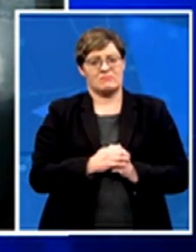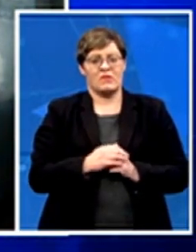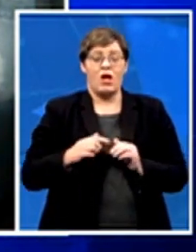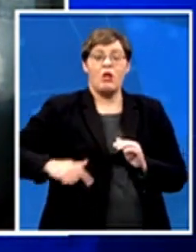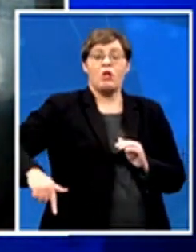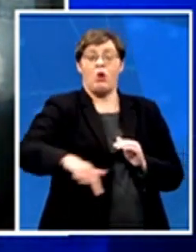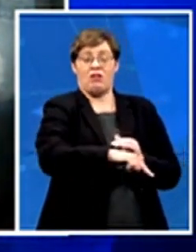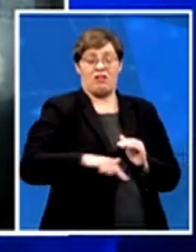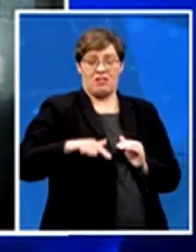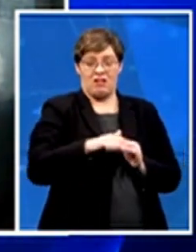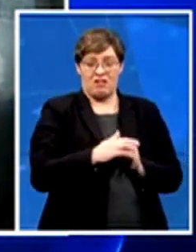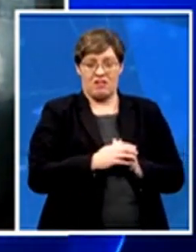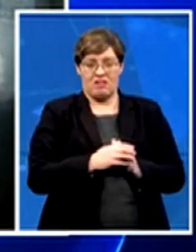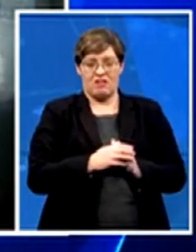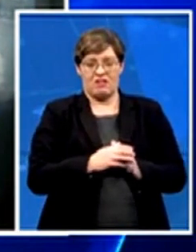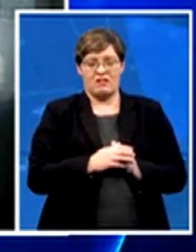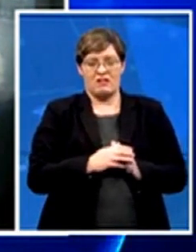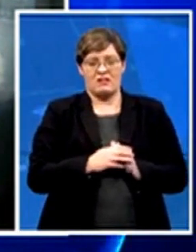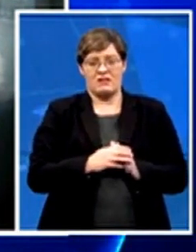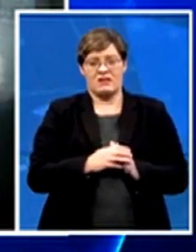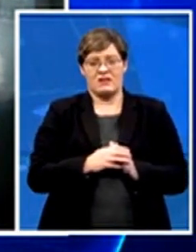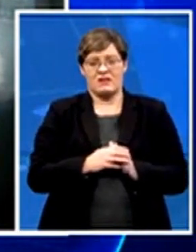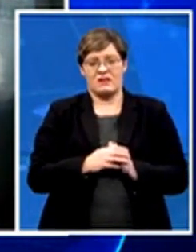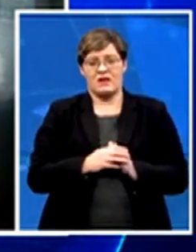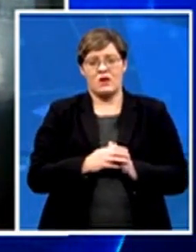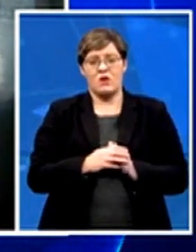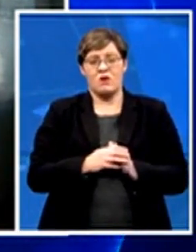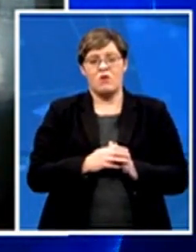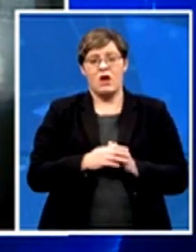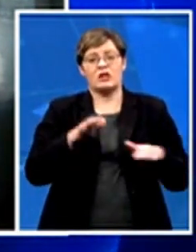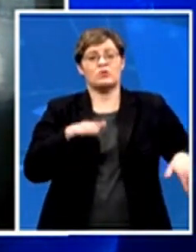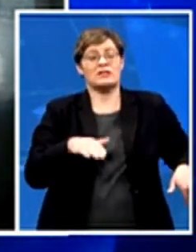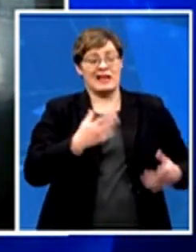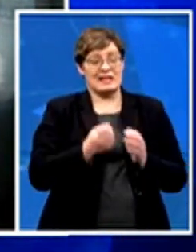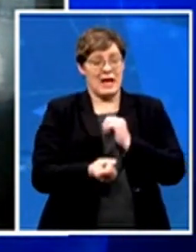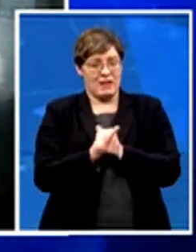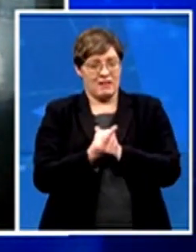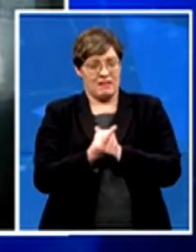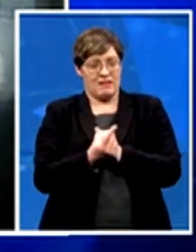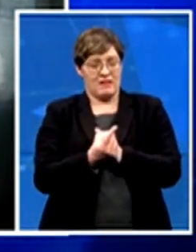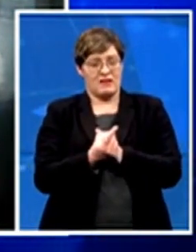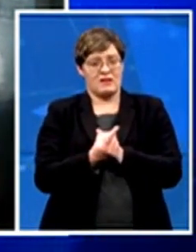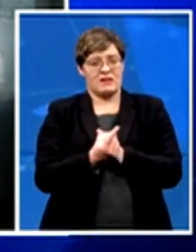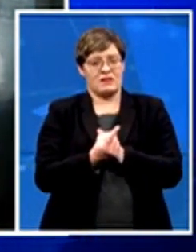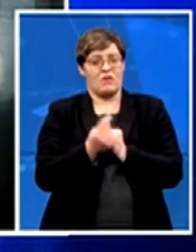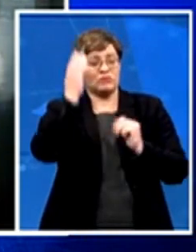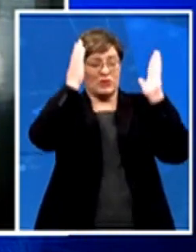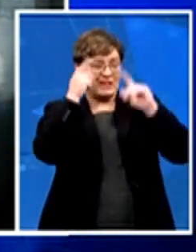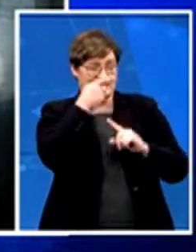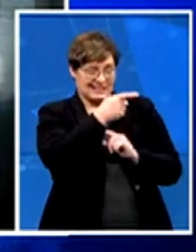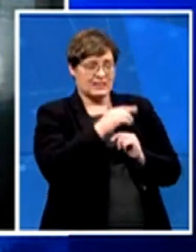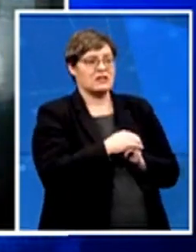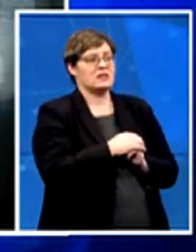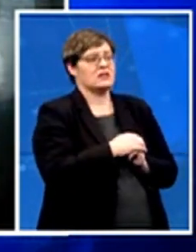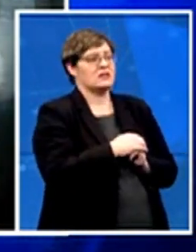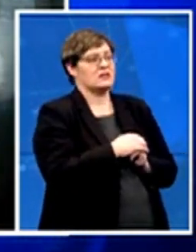what's happened in Swaziland should be warning to us. When you look at the reaction of some of the political parties, I don't